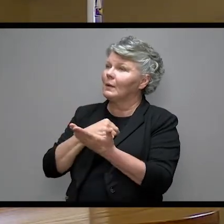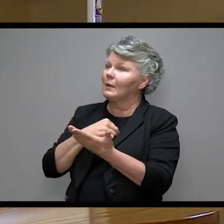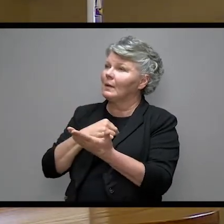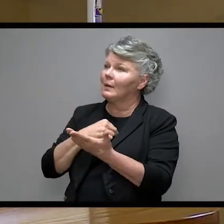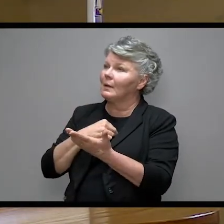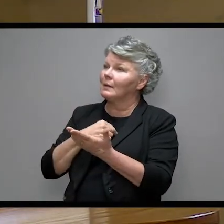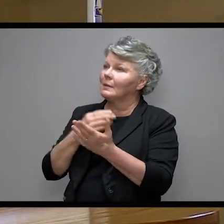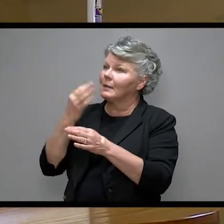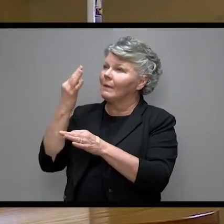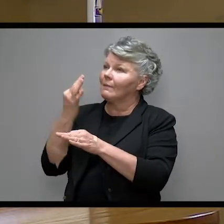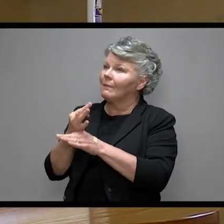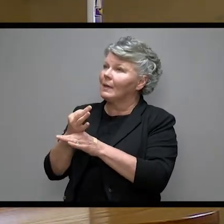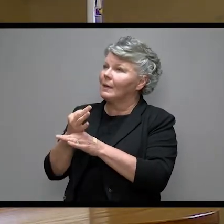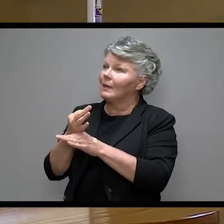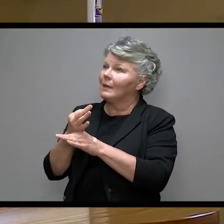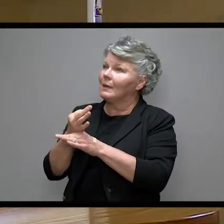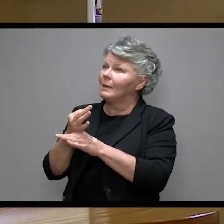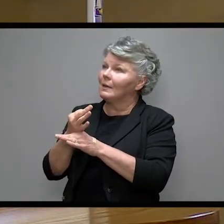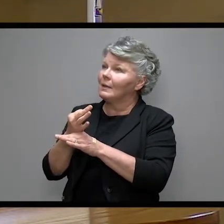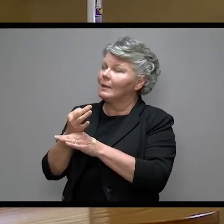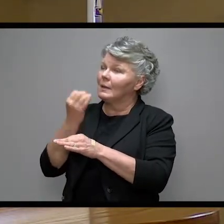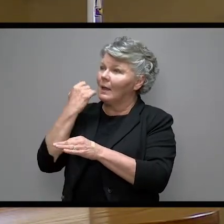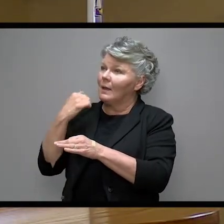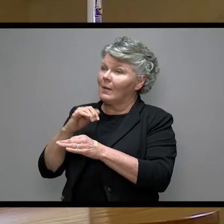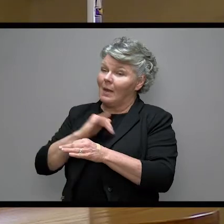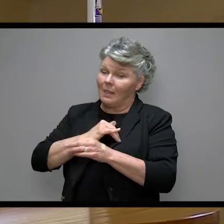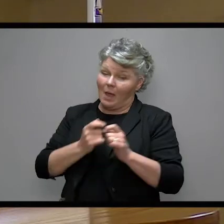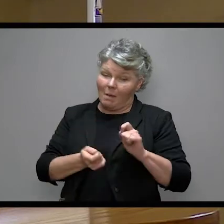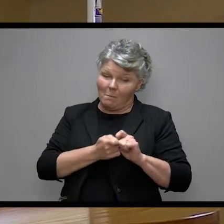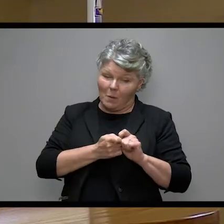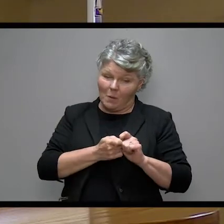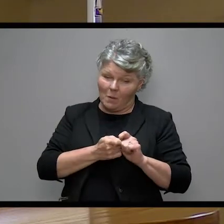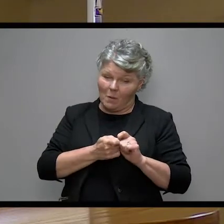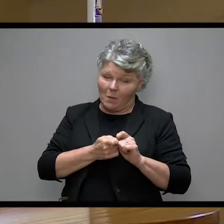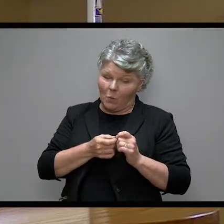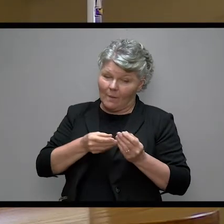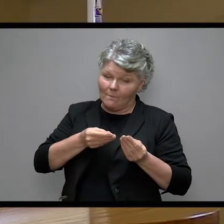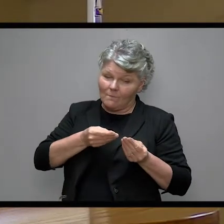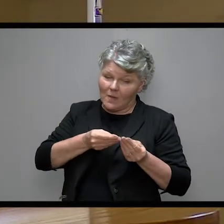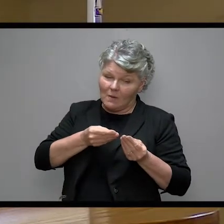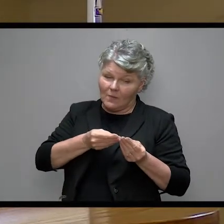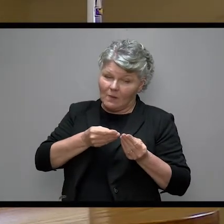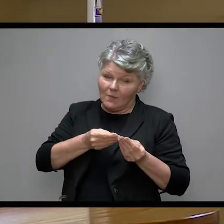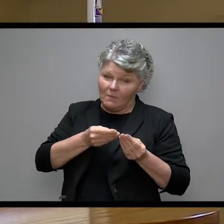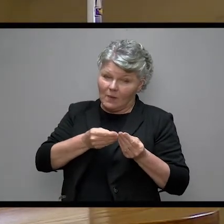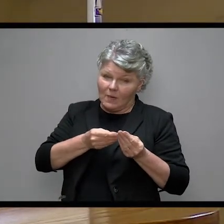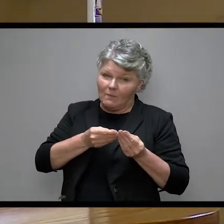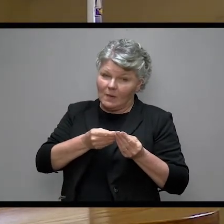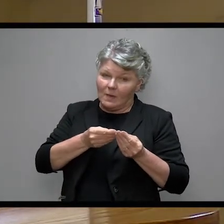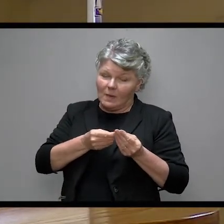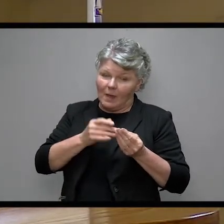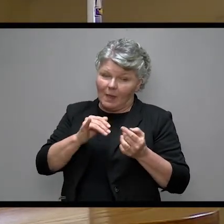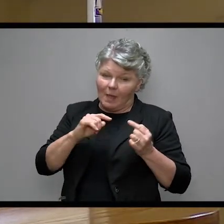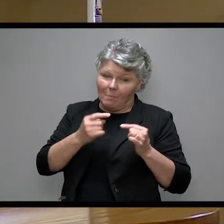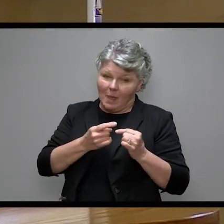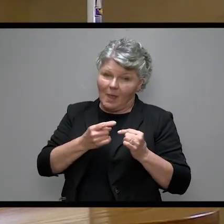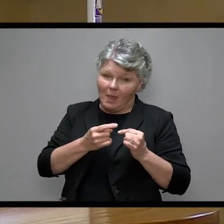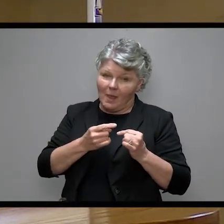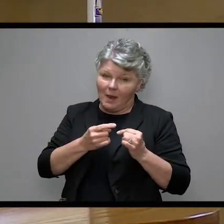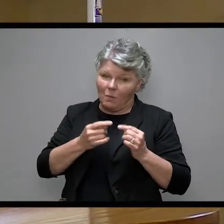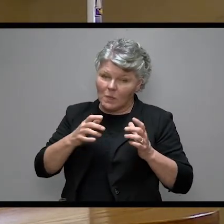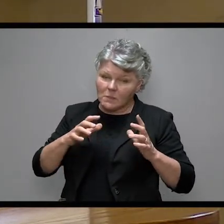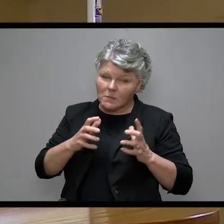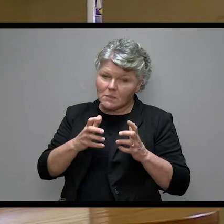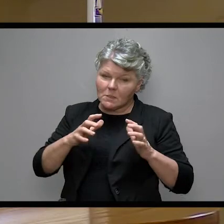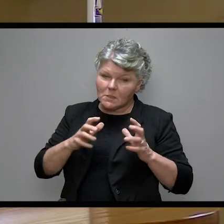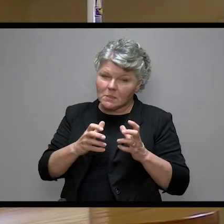Because you see, if we keep nursing that grudge and we keep massaging that pain in our heart and our mind